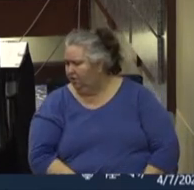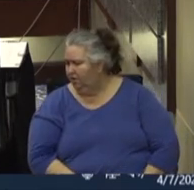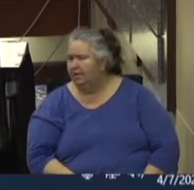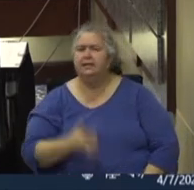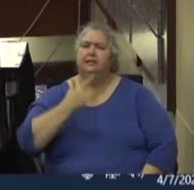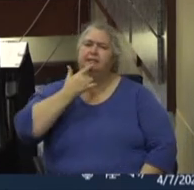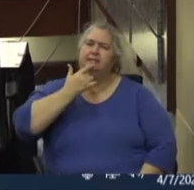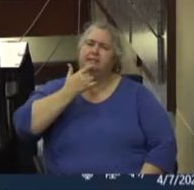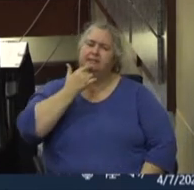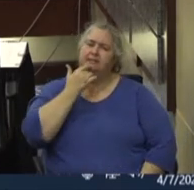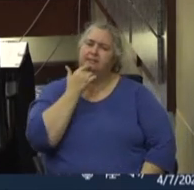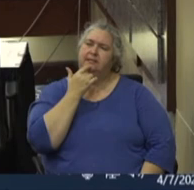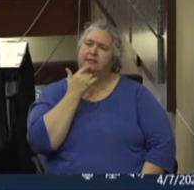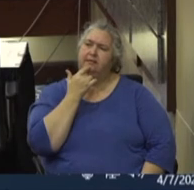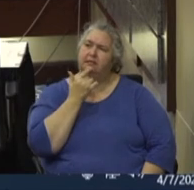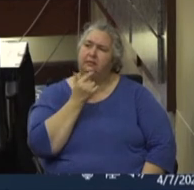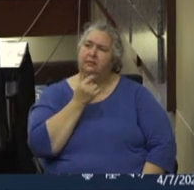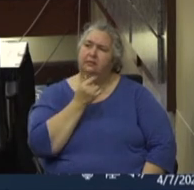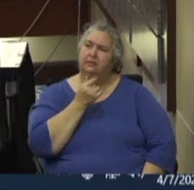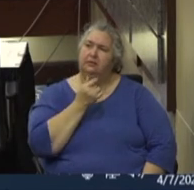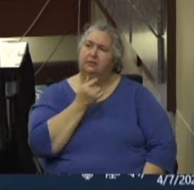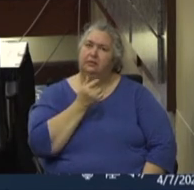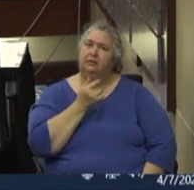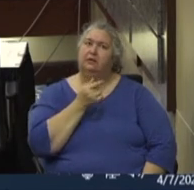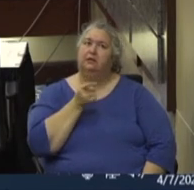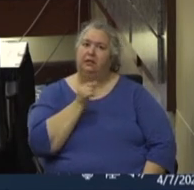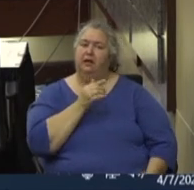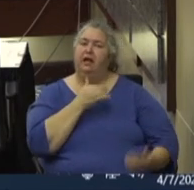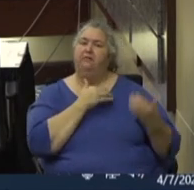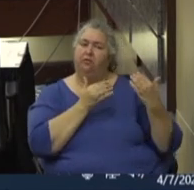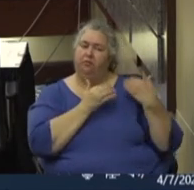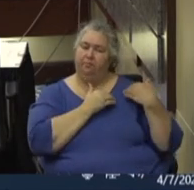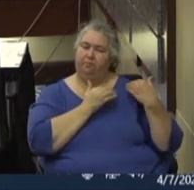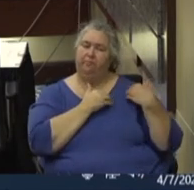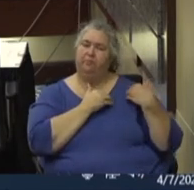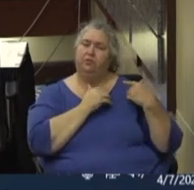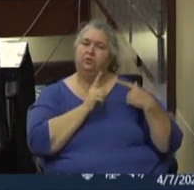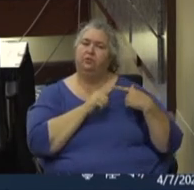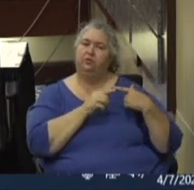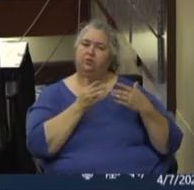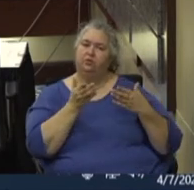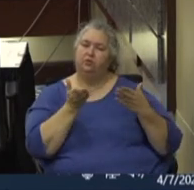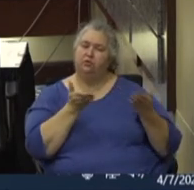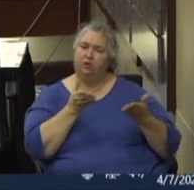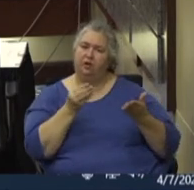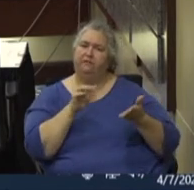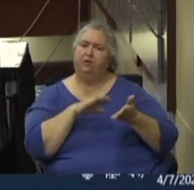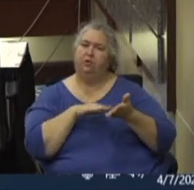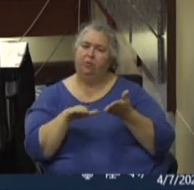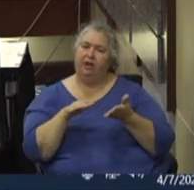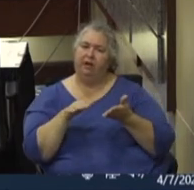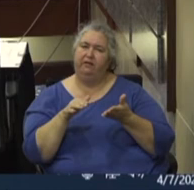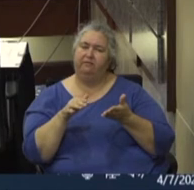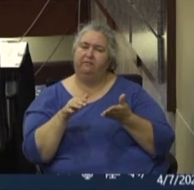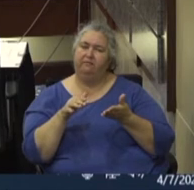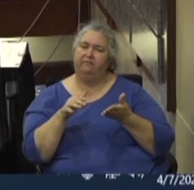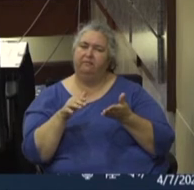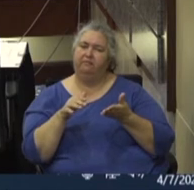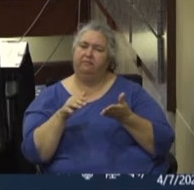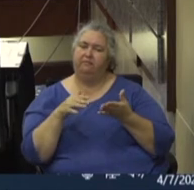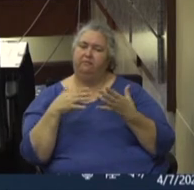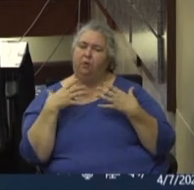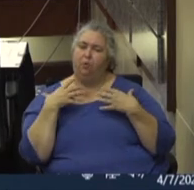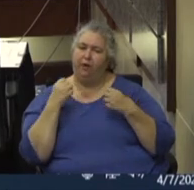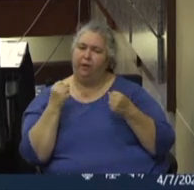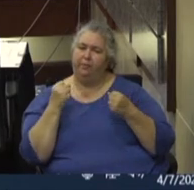that in the face of this global pandemic, faith leaders have a responsibility to serve in ways that promote the well-being of our members and also that of a